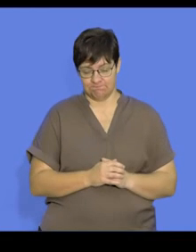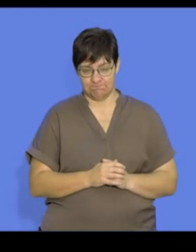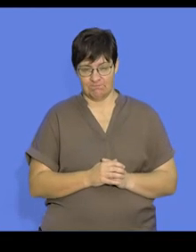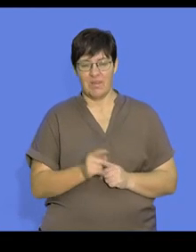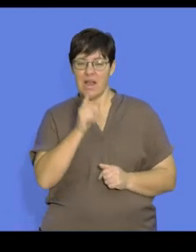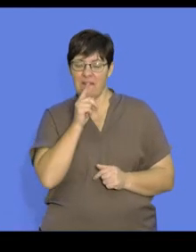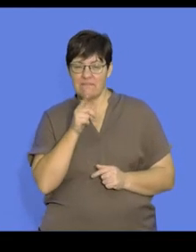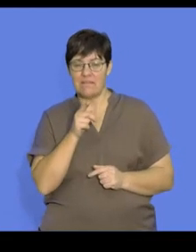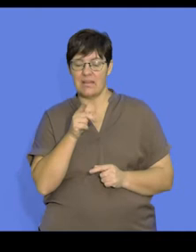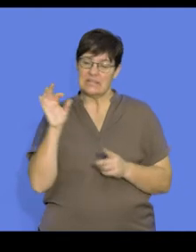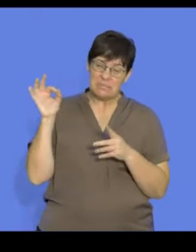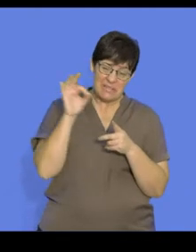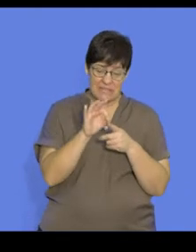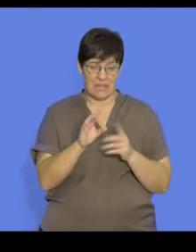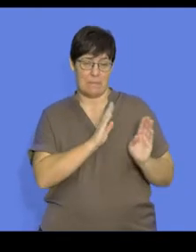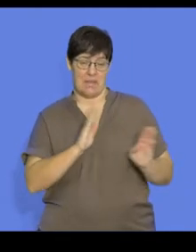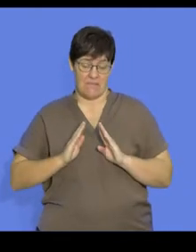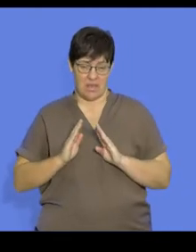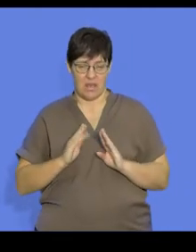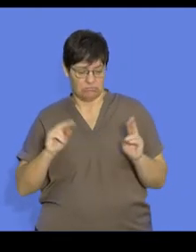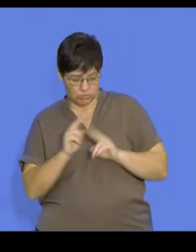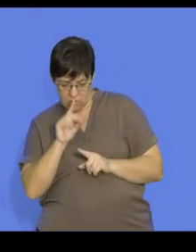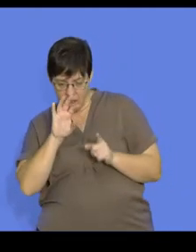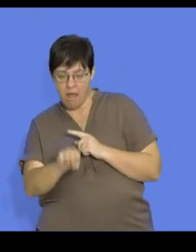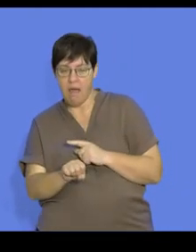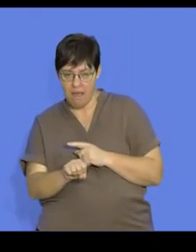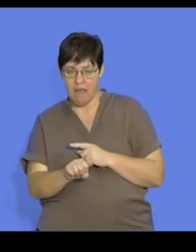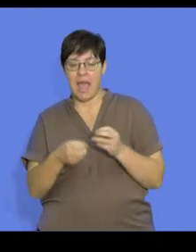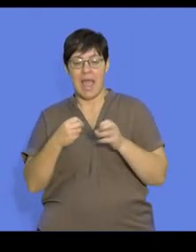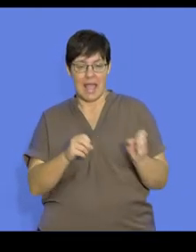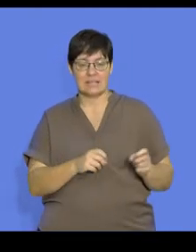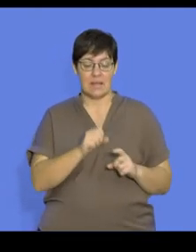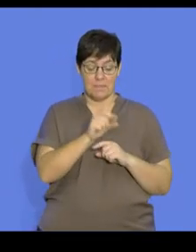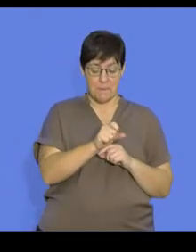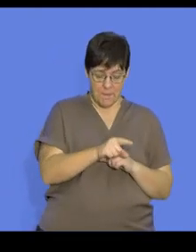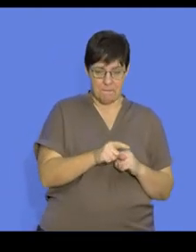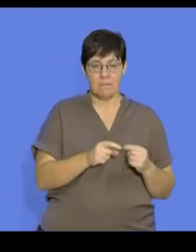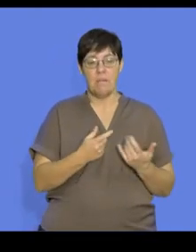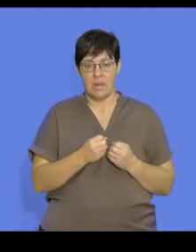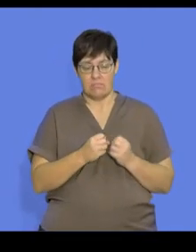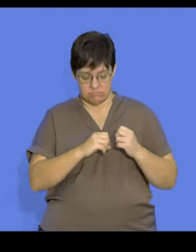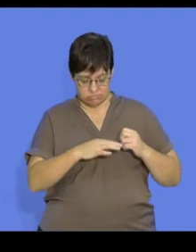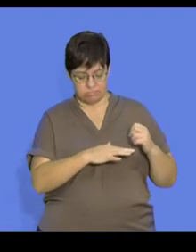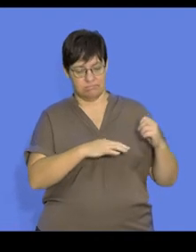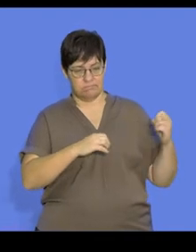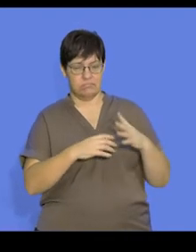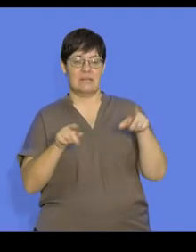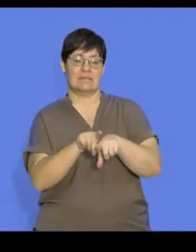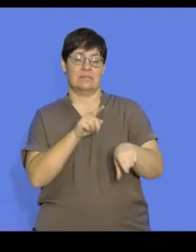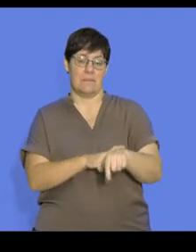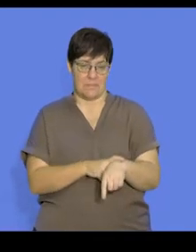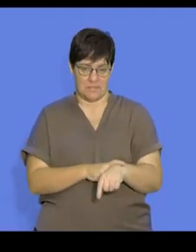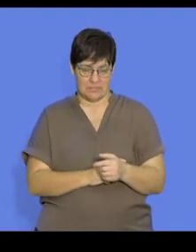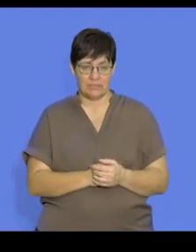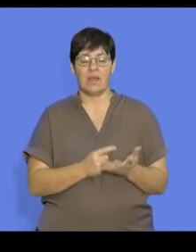there is courtship in specific mating behaviours ensure that the eggs and the sperm are released at the same